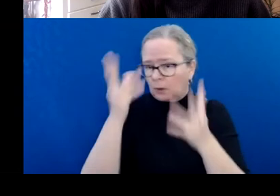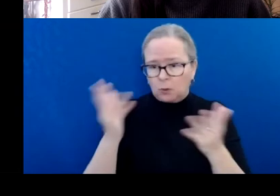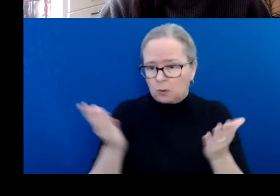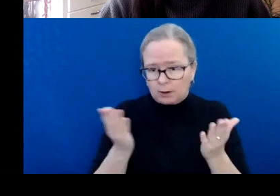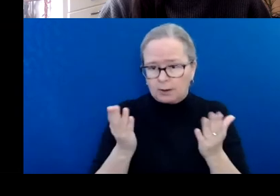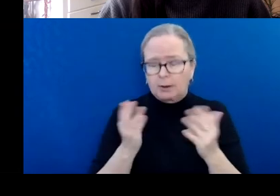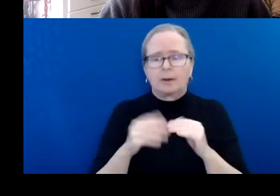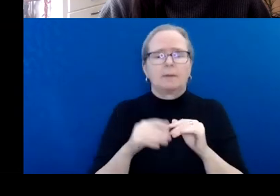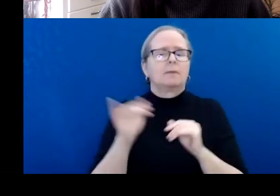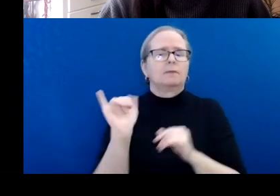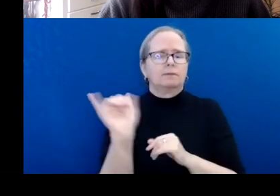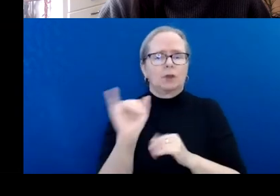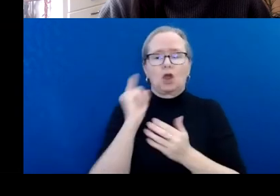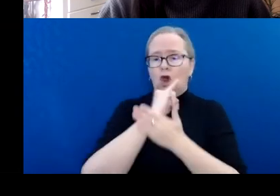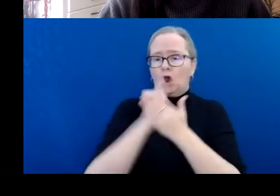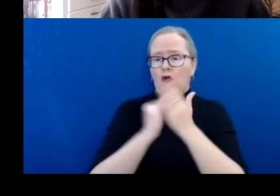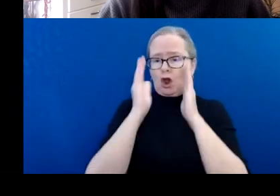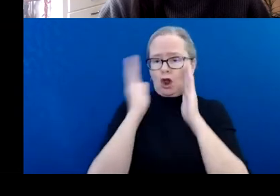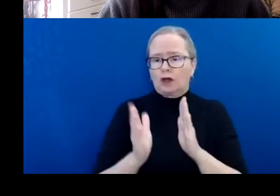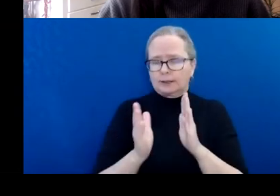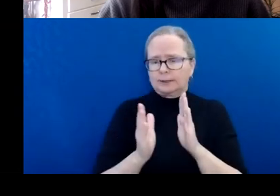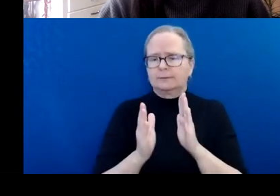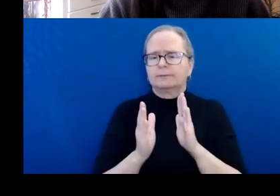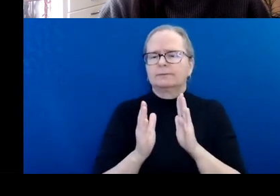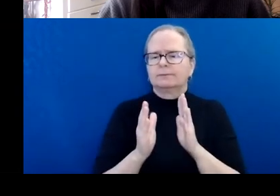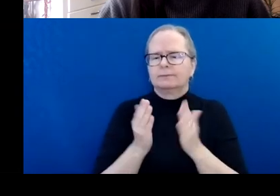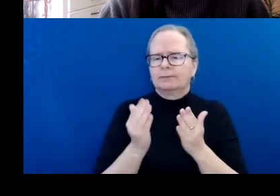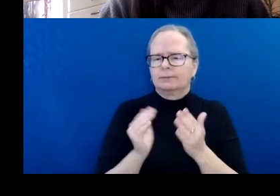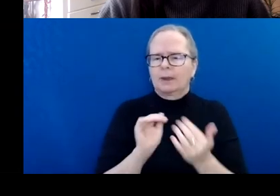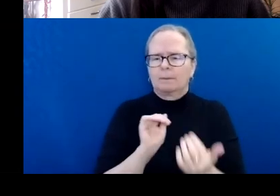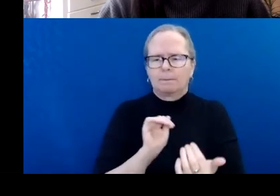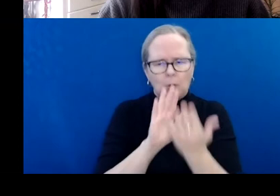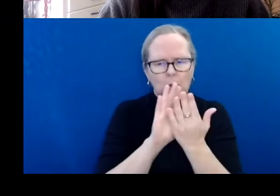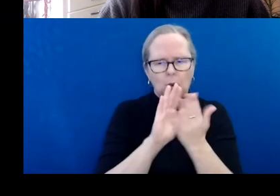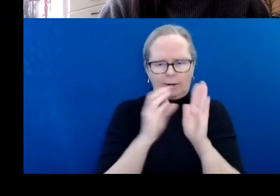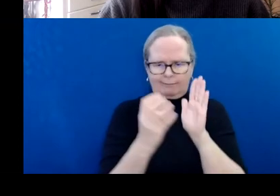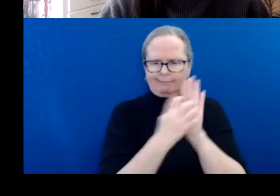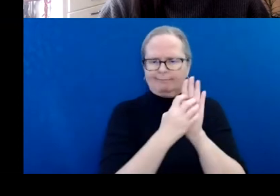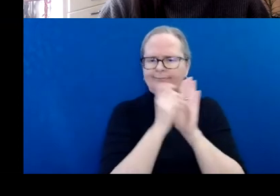practice statement. And your artist's resume or CV.